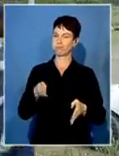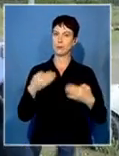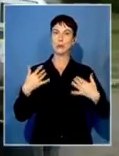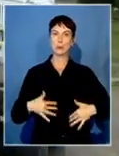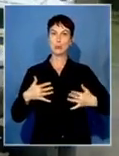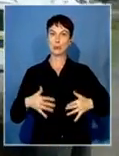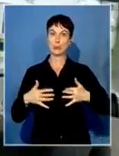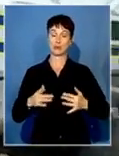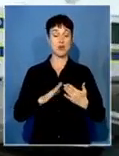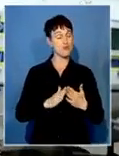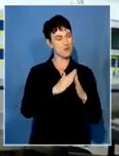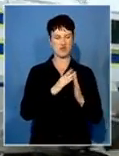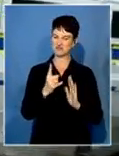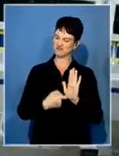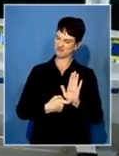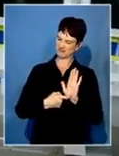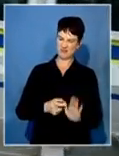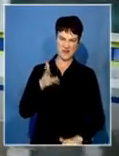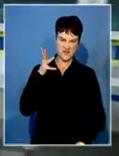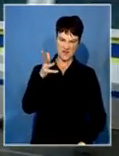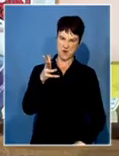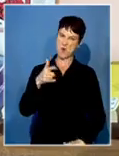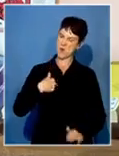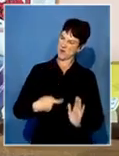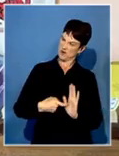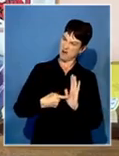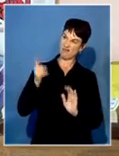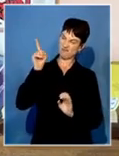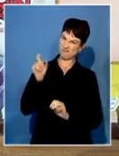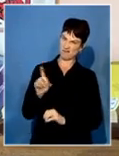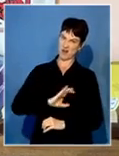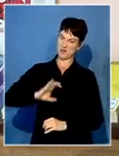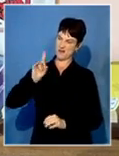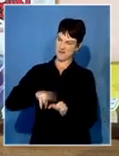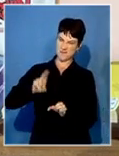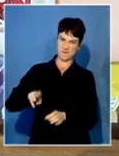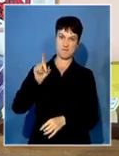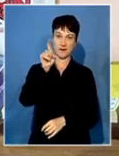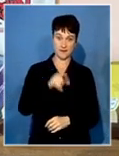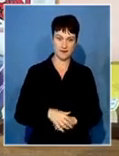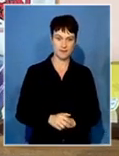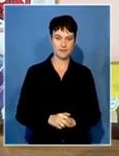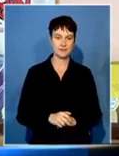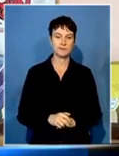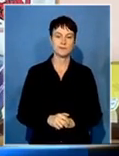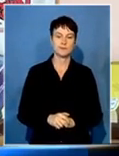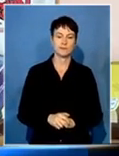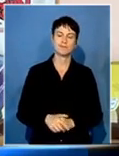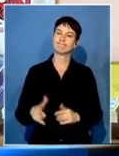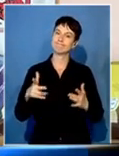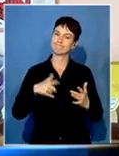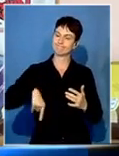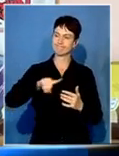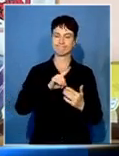high, but the community is adamant they want their demands met. The nature of the protest by its nature causes a